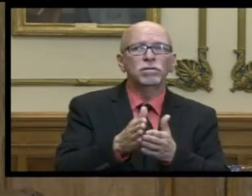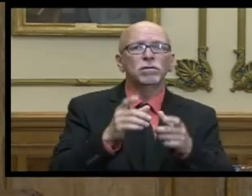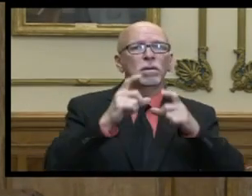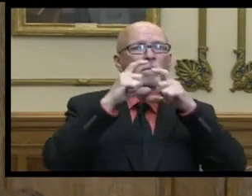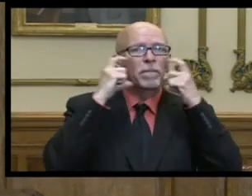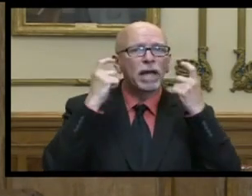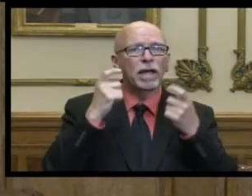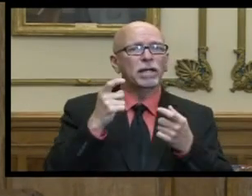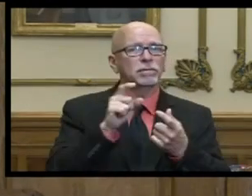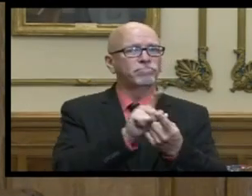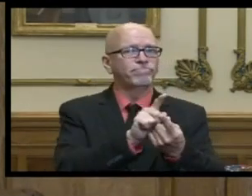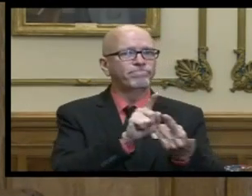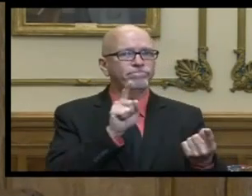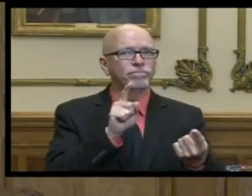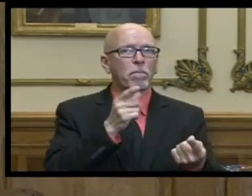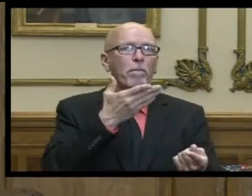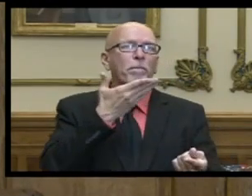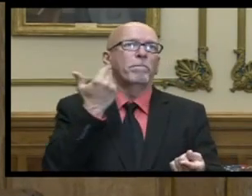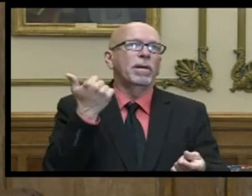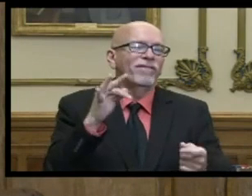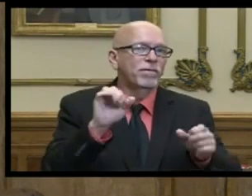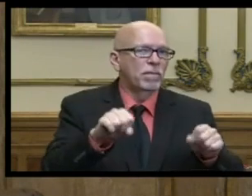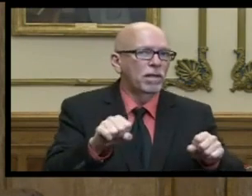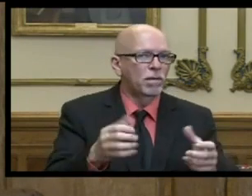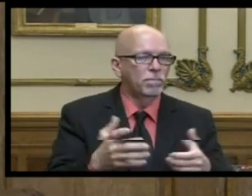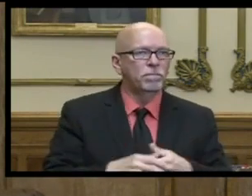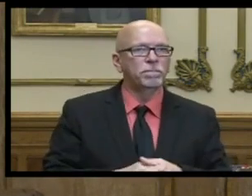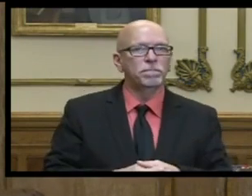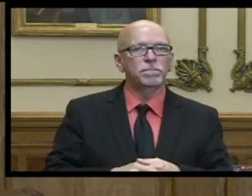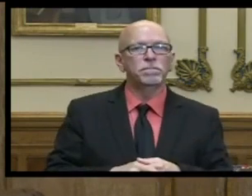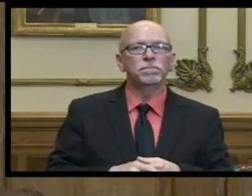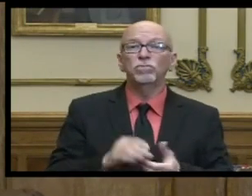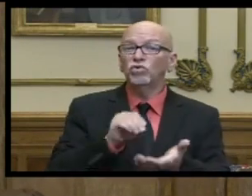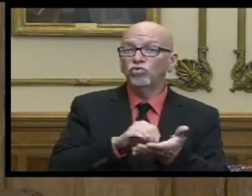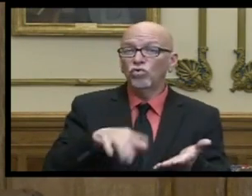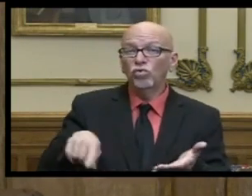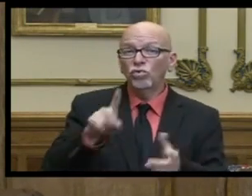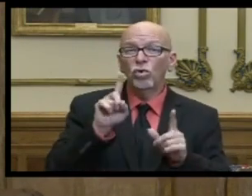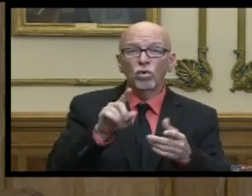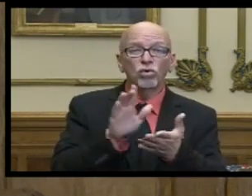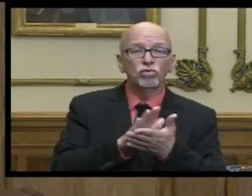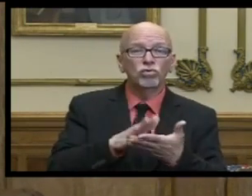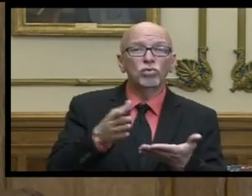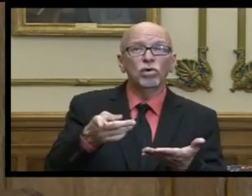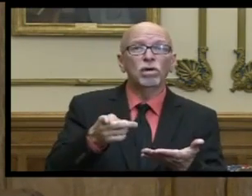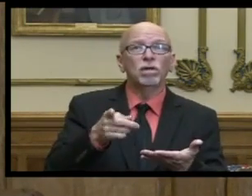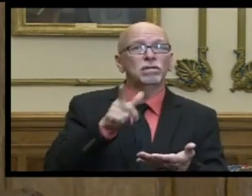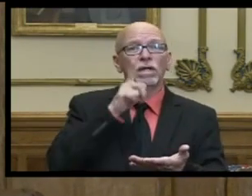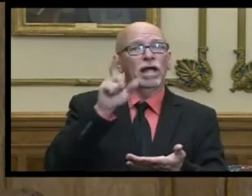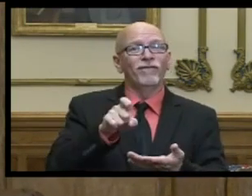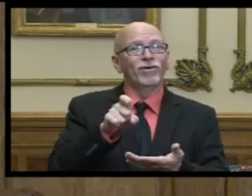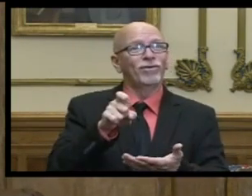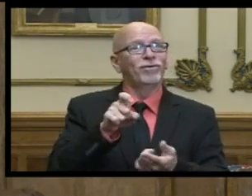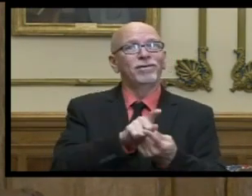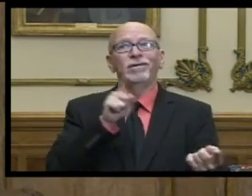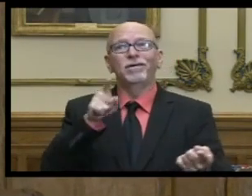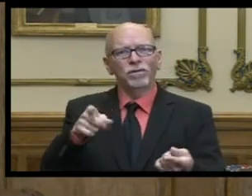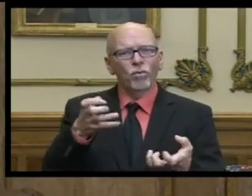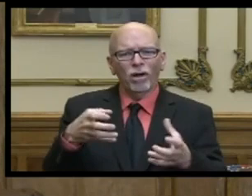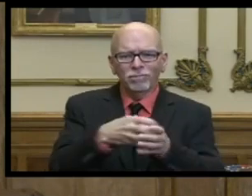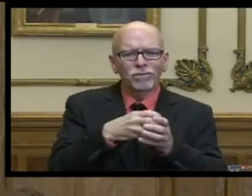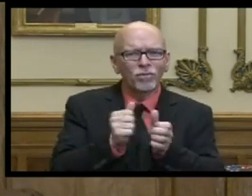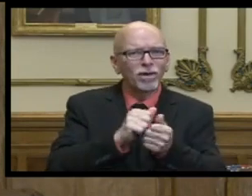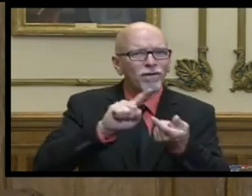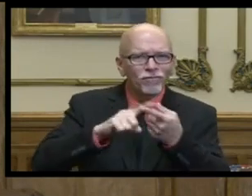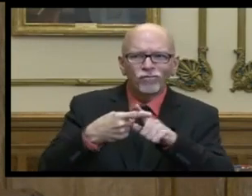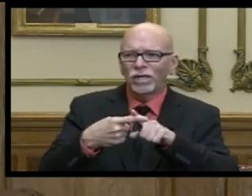masks social distancing to the best of their ability i mean students go to school so they don't have to social distance so they can be with their friends and